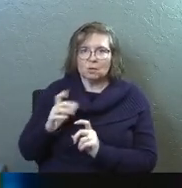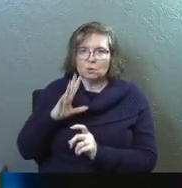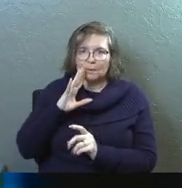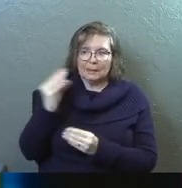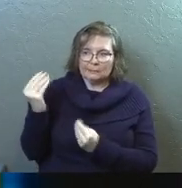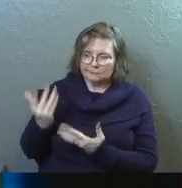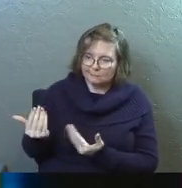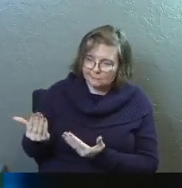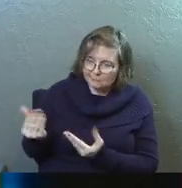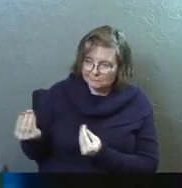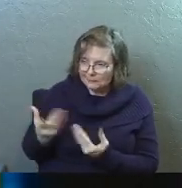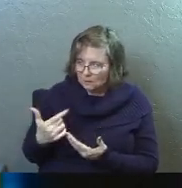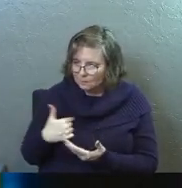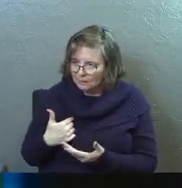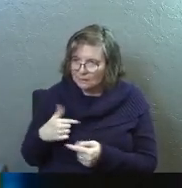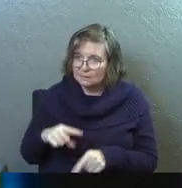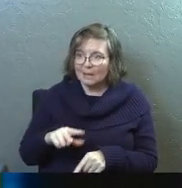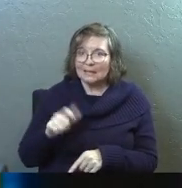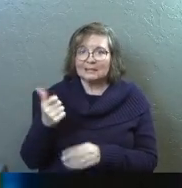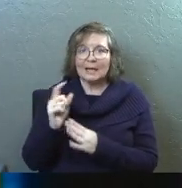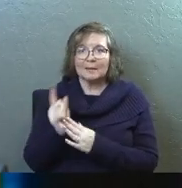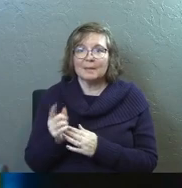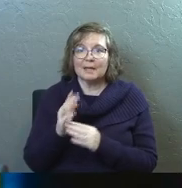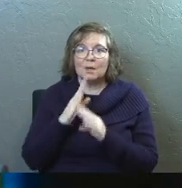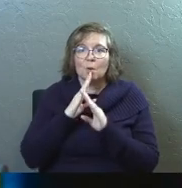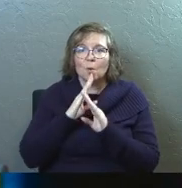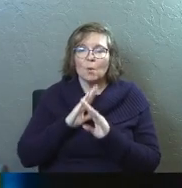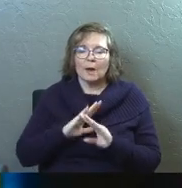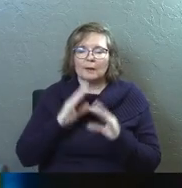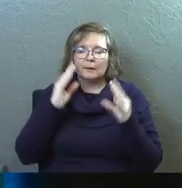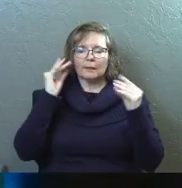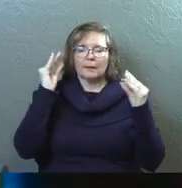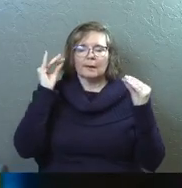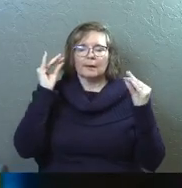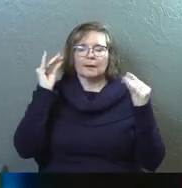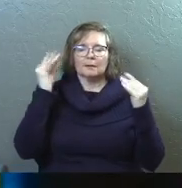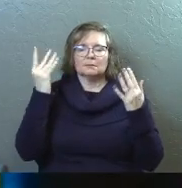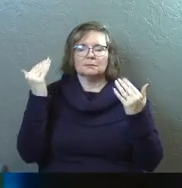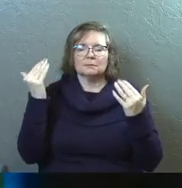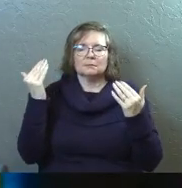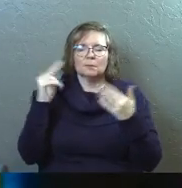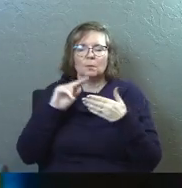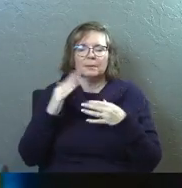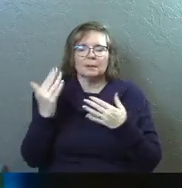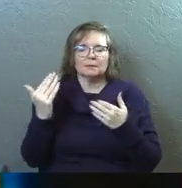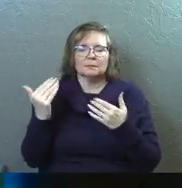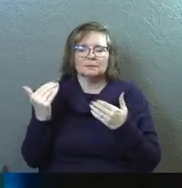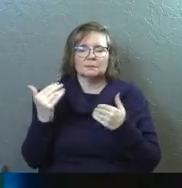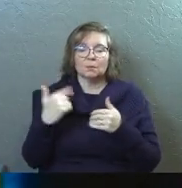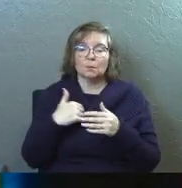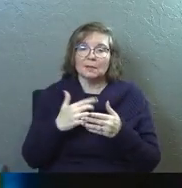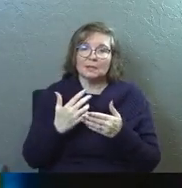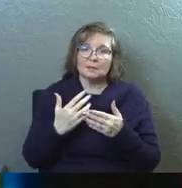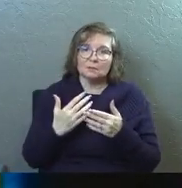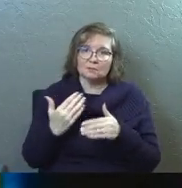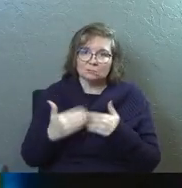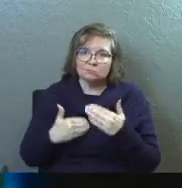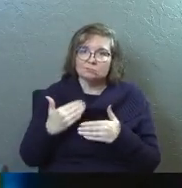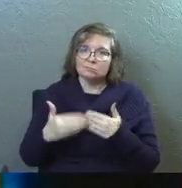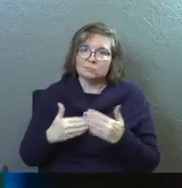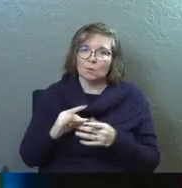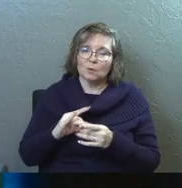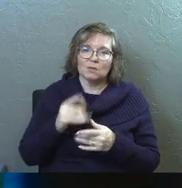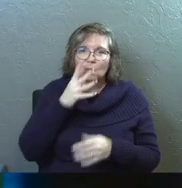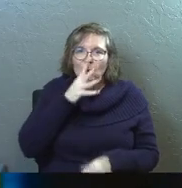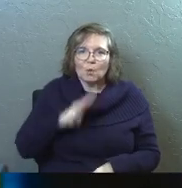him to speak to you. Spend 10 minutes and quiet and think about him. Spend time with the Holy Spirit. We need to cultivate our